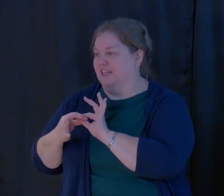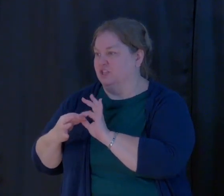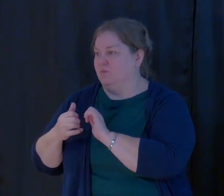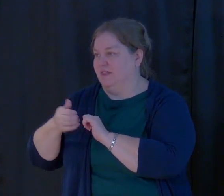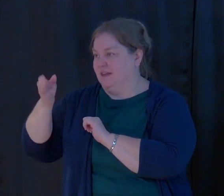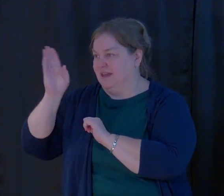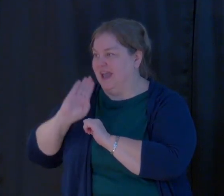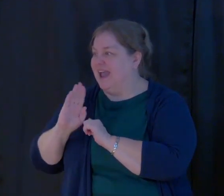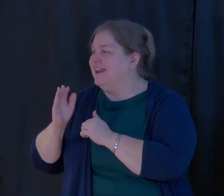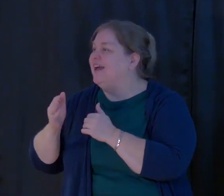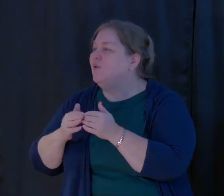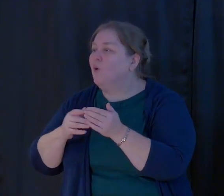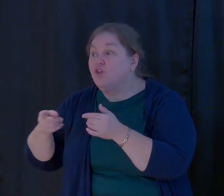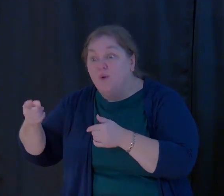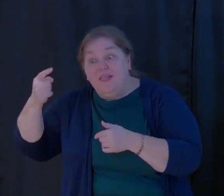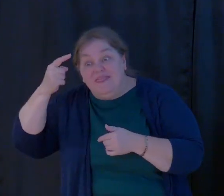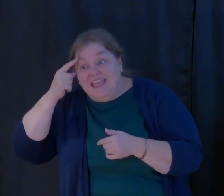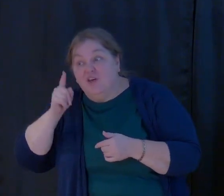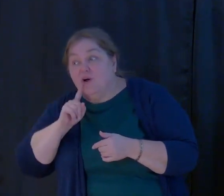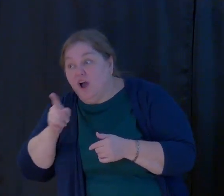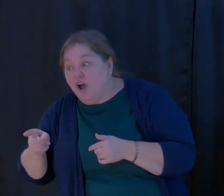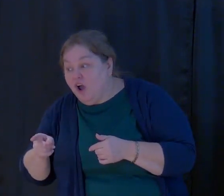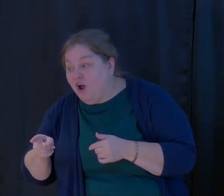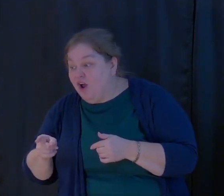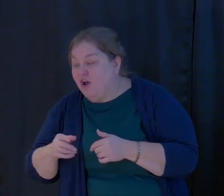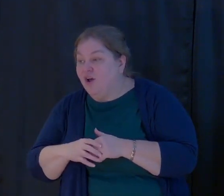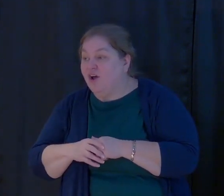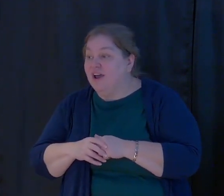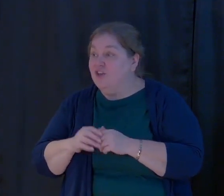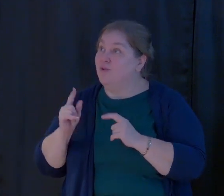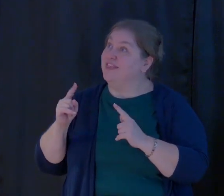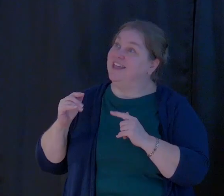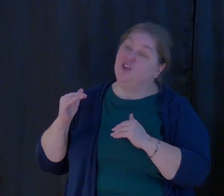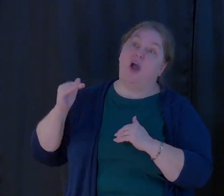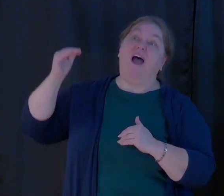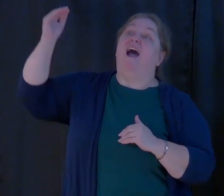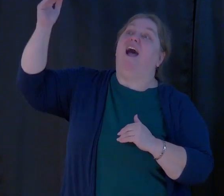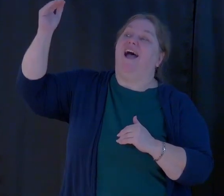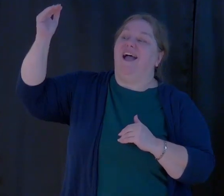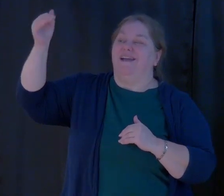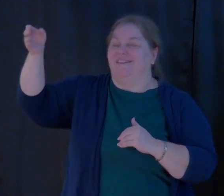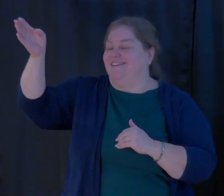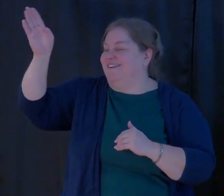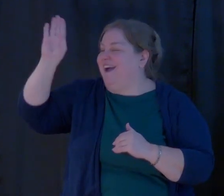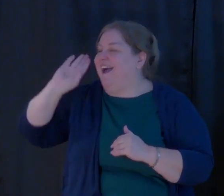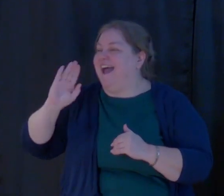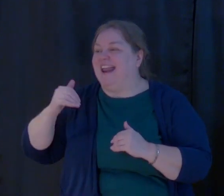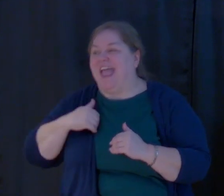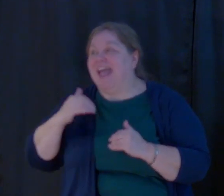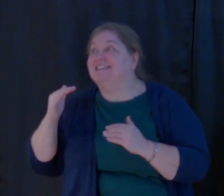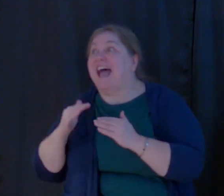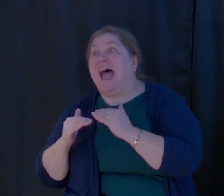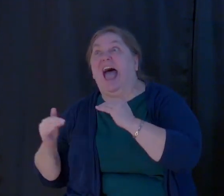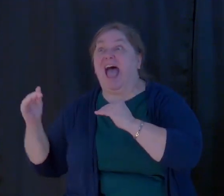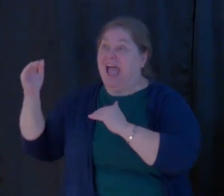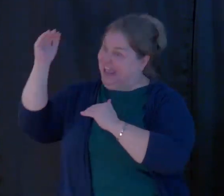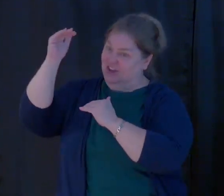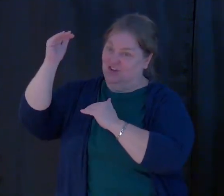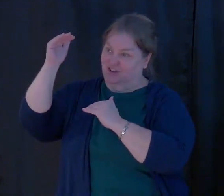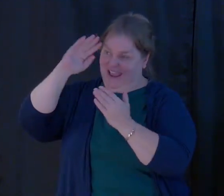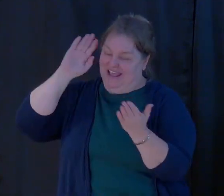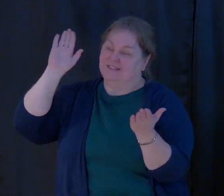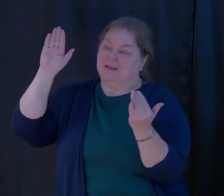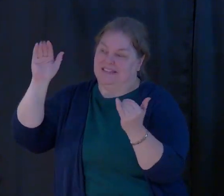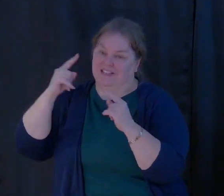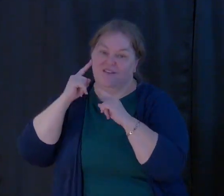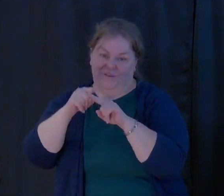I don't care where you think you are at, how high that you think you are, God has higher potential and possibilities for